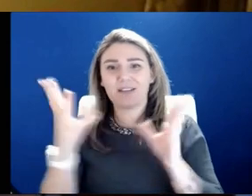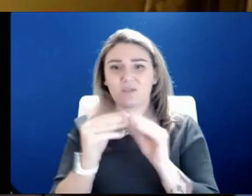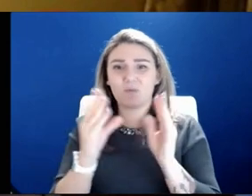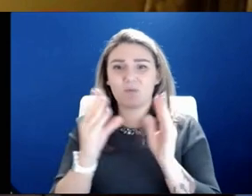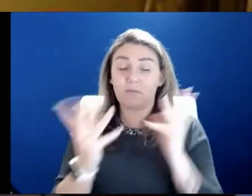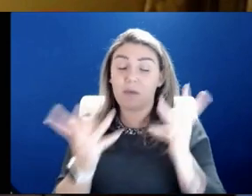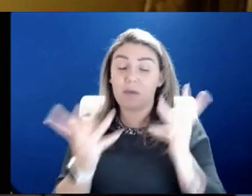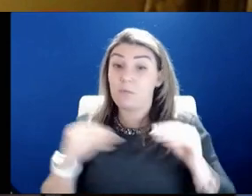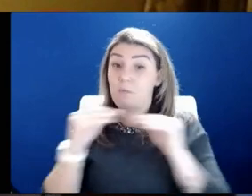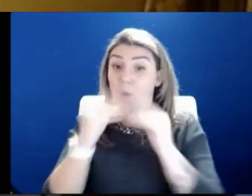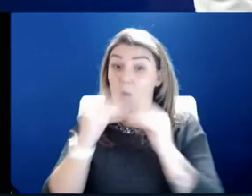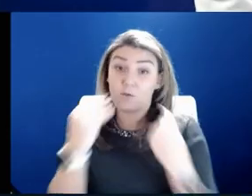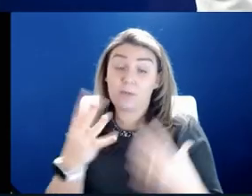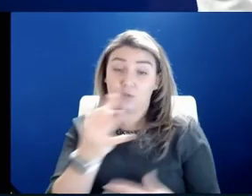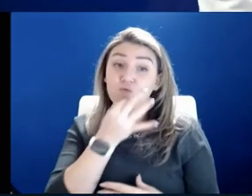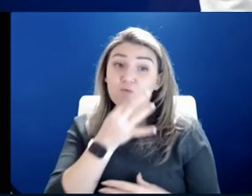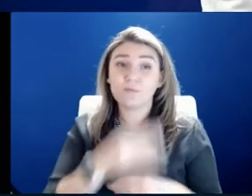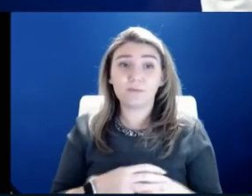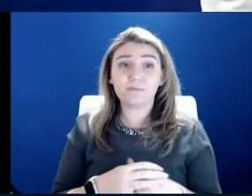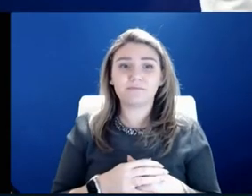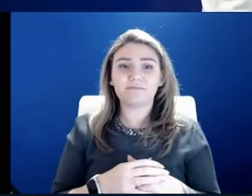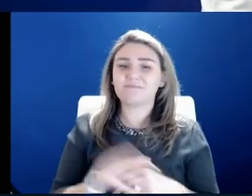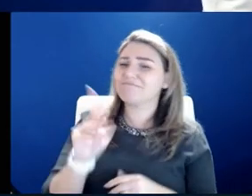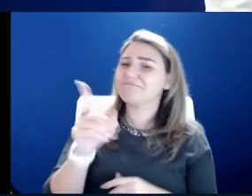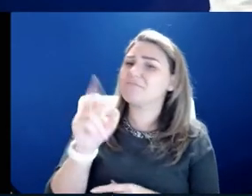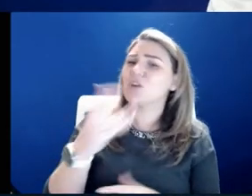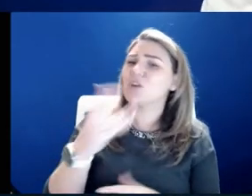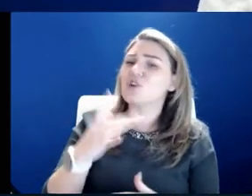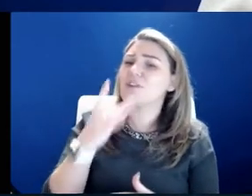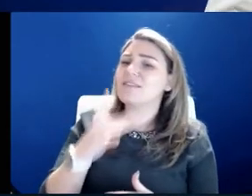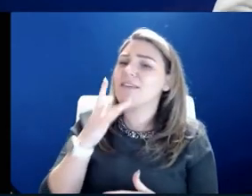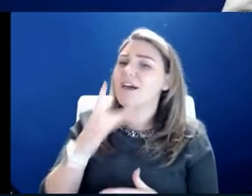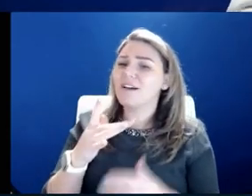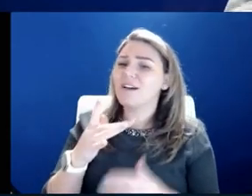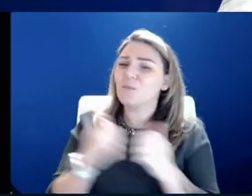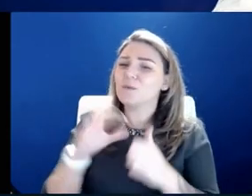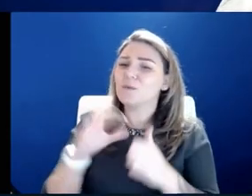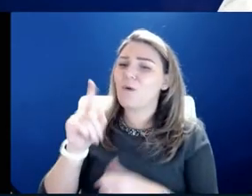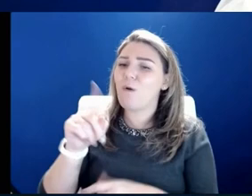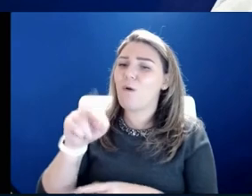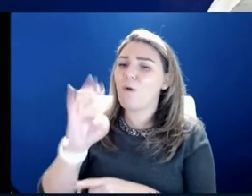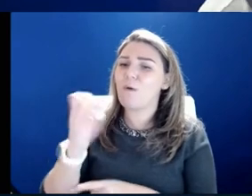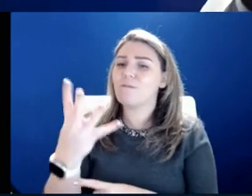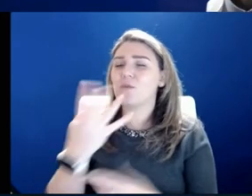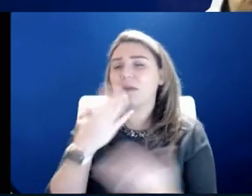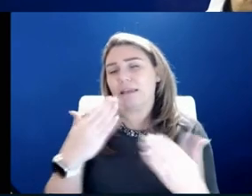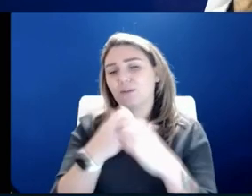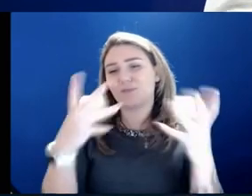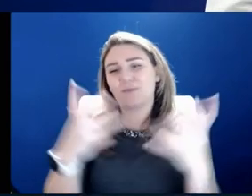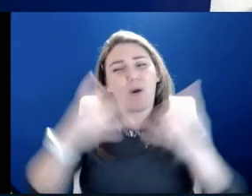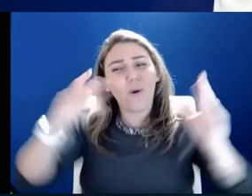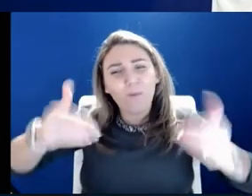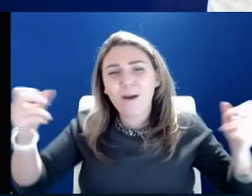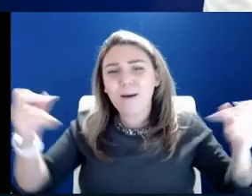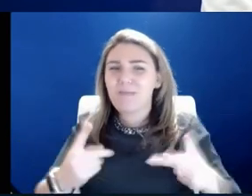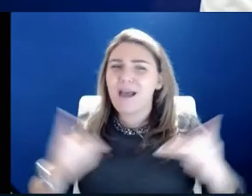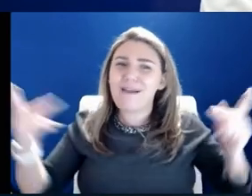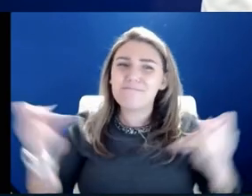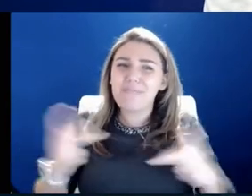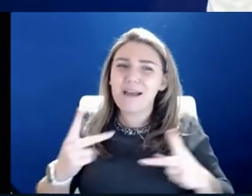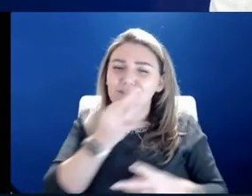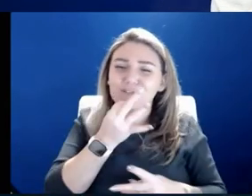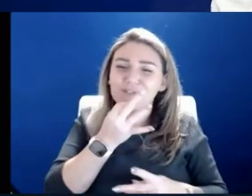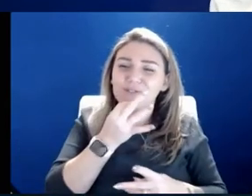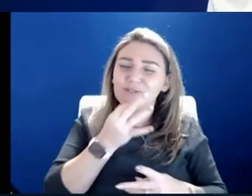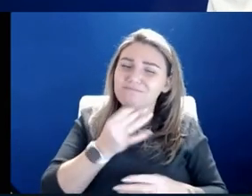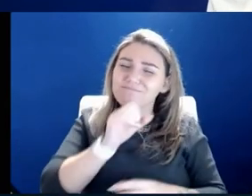information for you. Mayor, good luck with the Corps 4. Thank you so much for being on the program. You're welcome back. Let's get you back soon. Love having you.